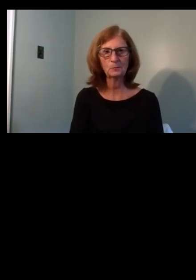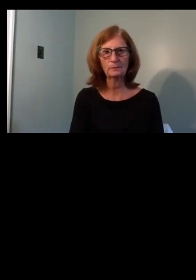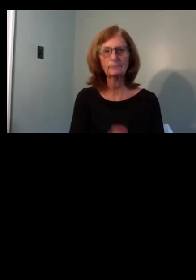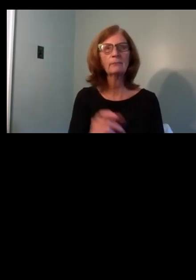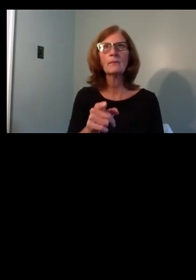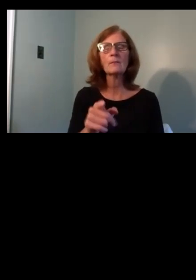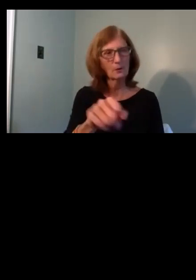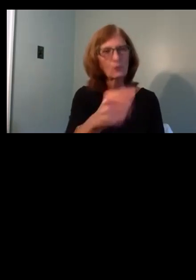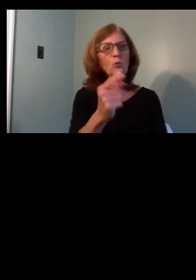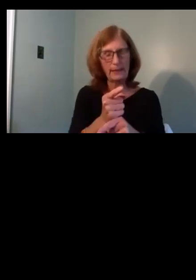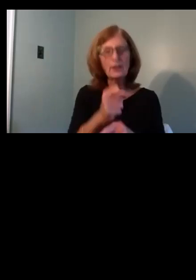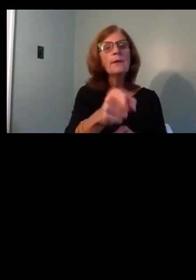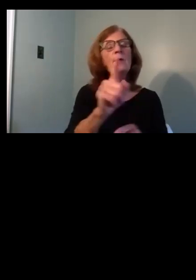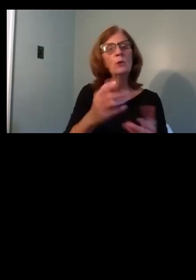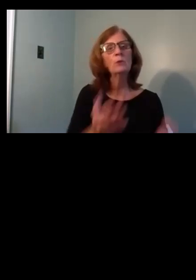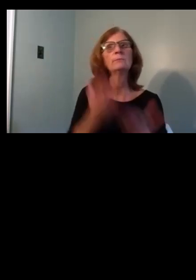You know,